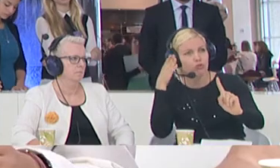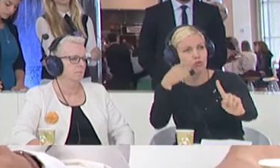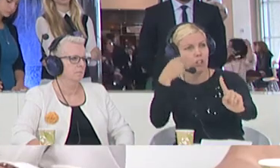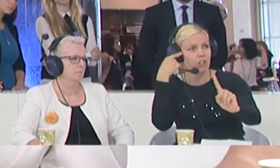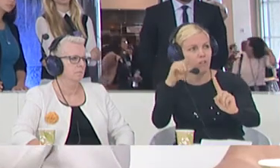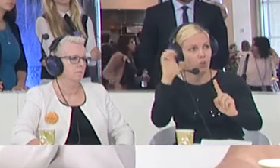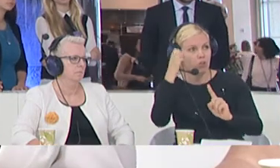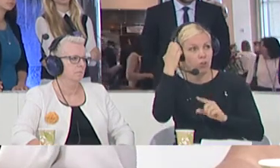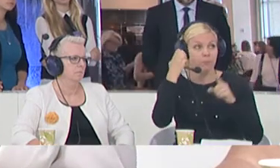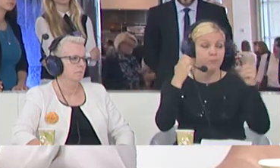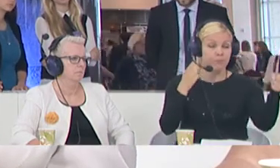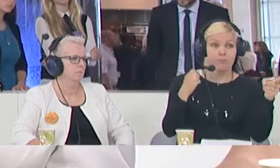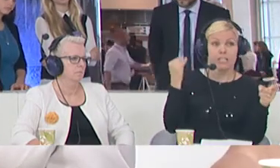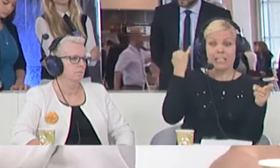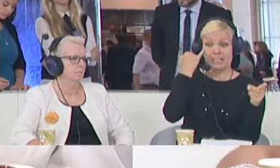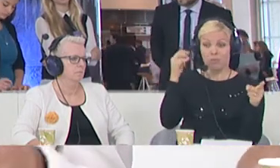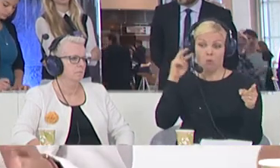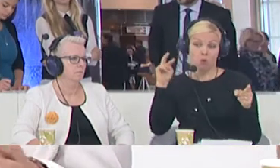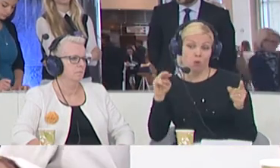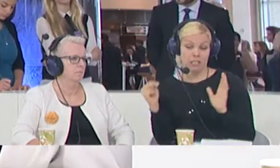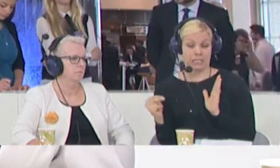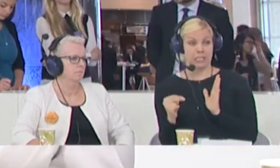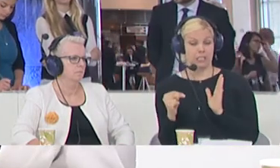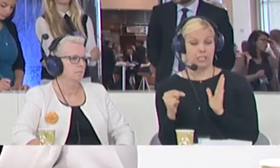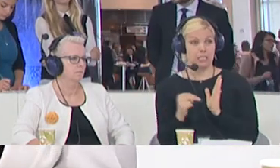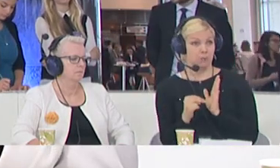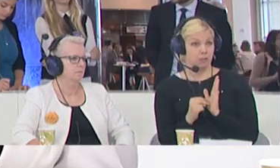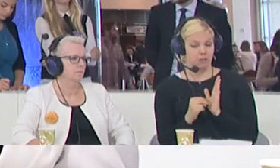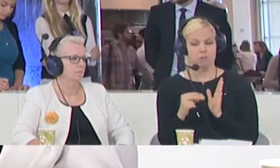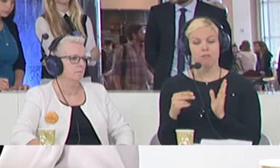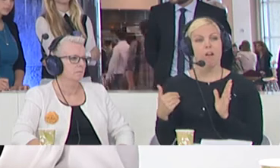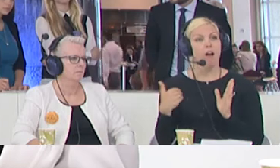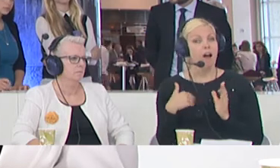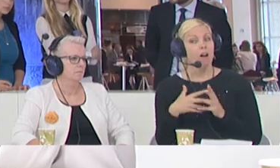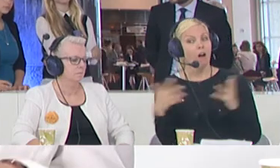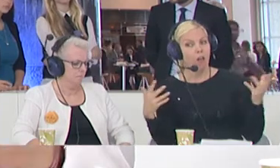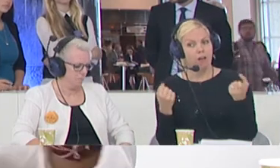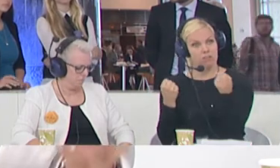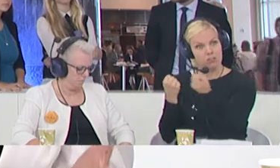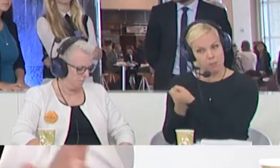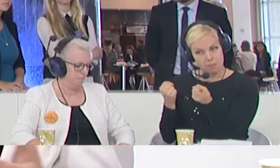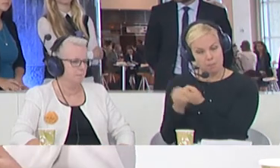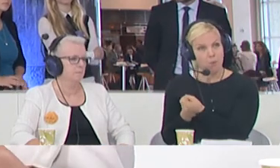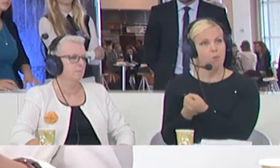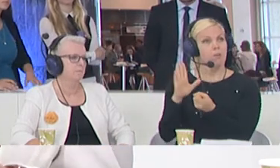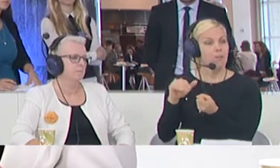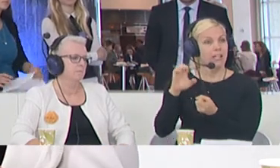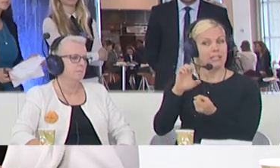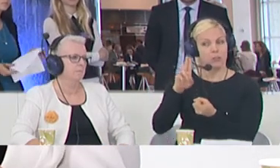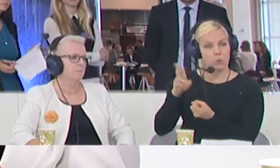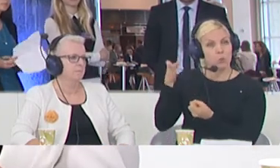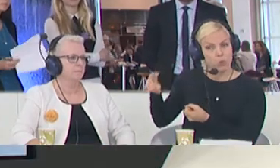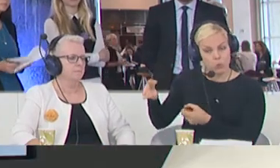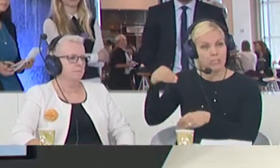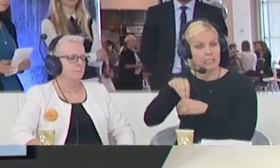If you take Syria for example, there is substantial support by the European Union in Syria in the form of humanitarian aid, development